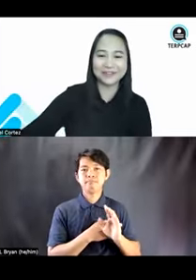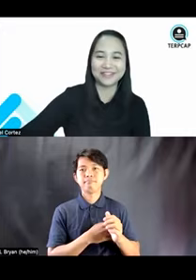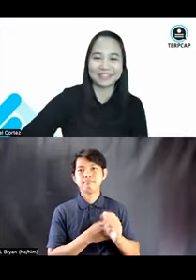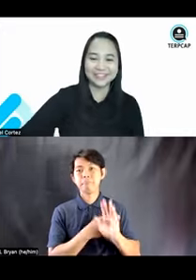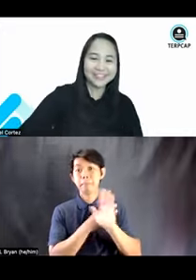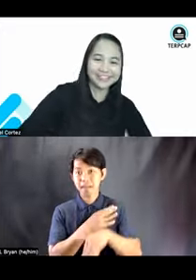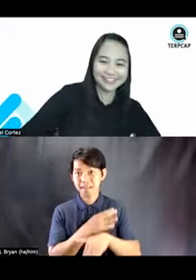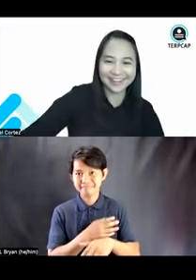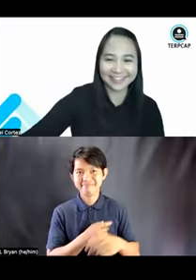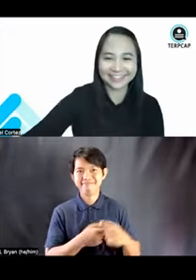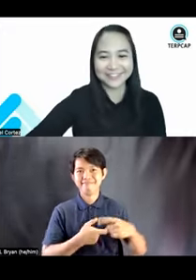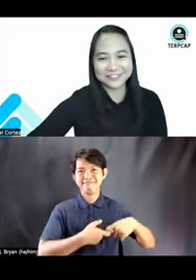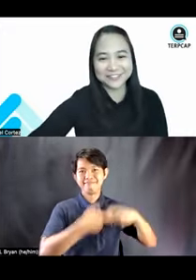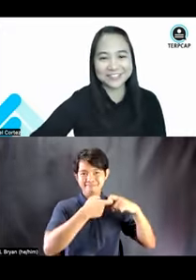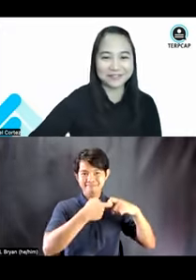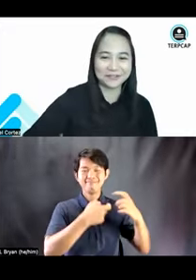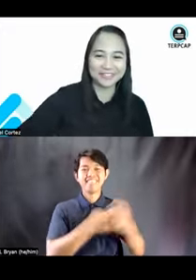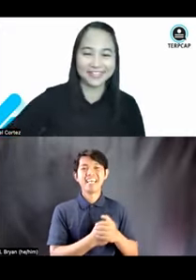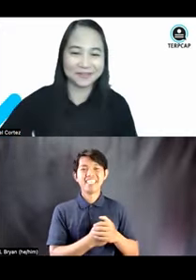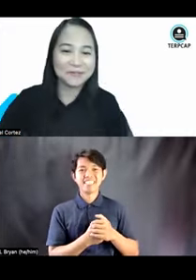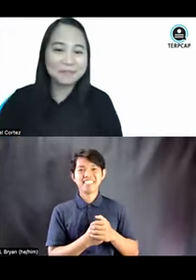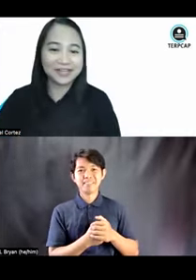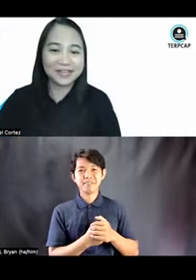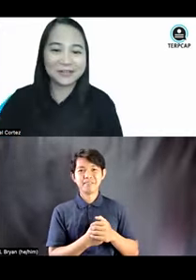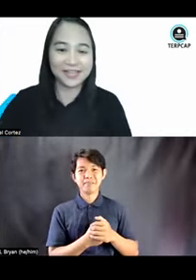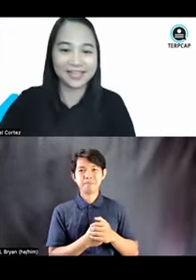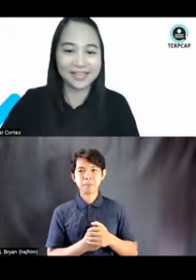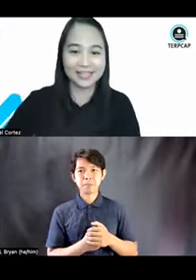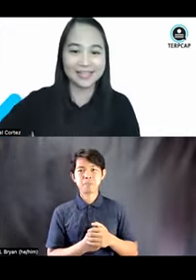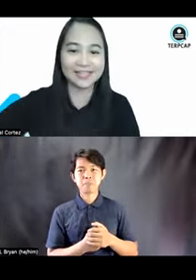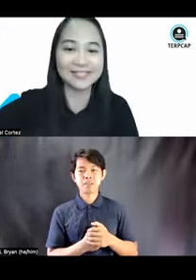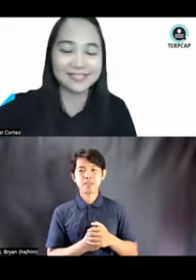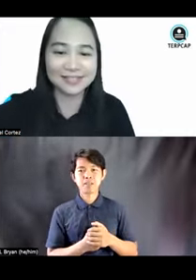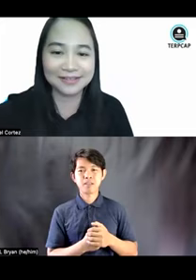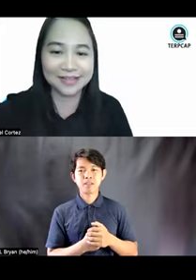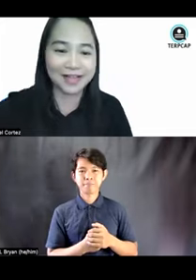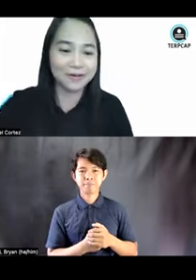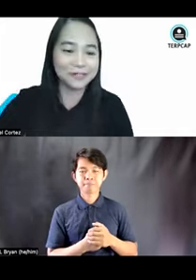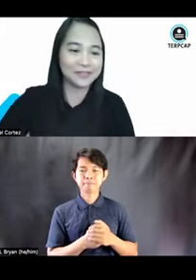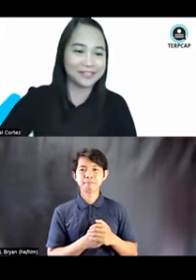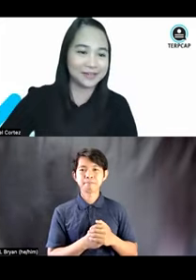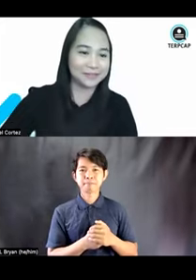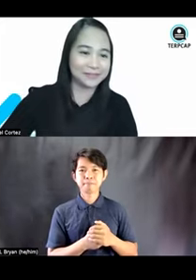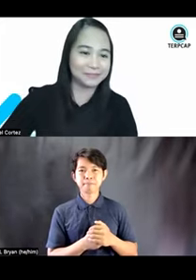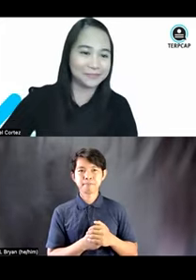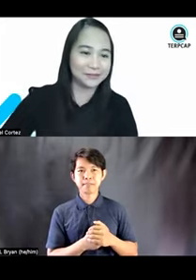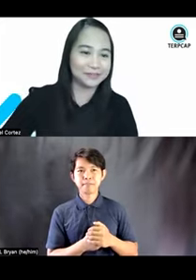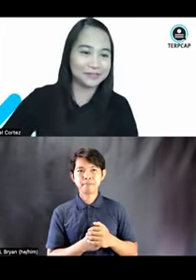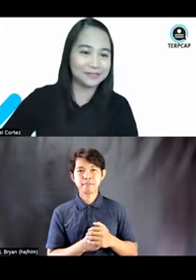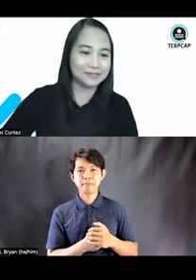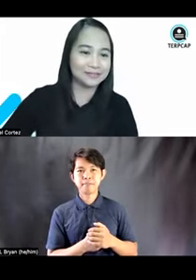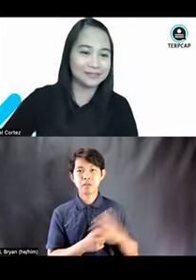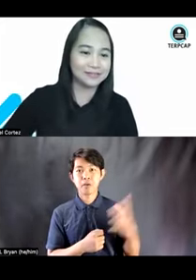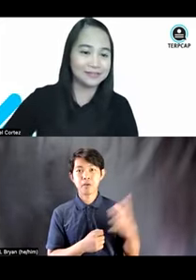Ano ba yan? Nararatal ako doon sa recording. But anyway, yes. Hold on na. Hold on po.